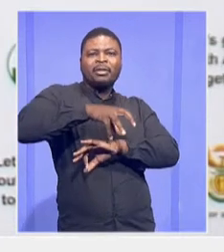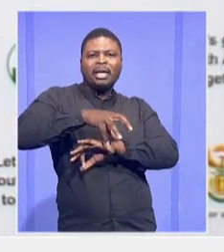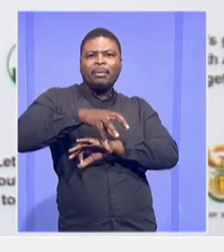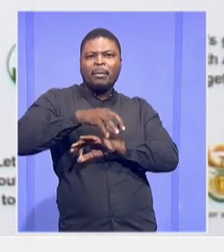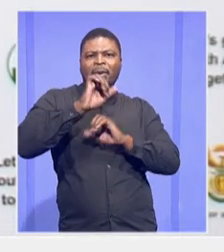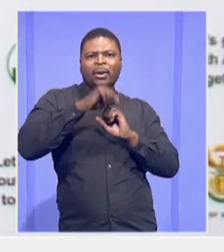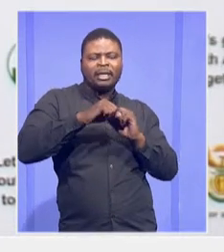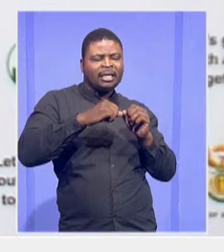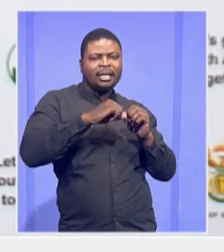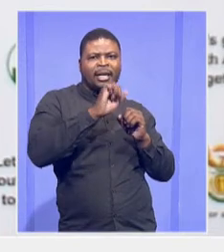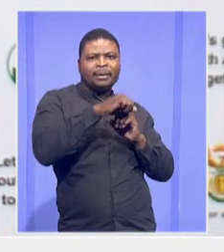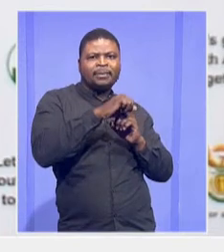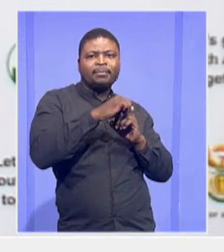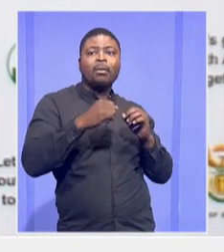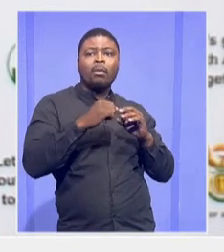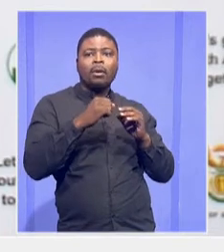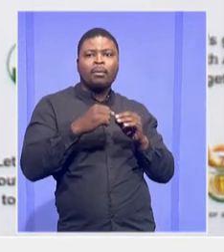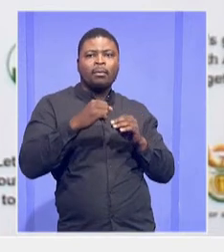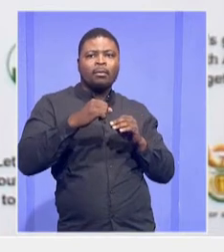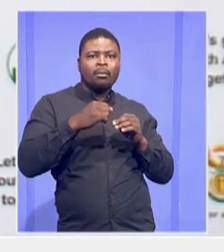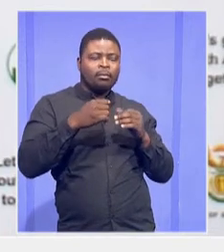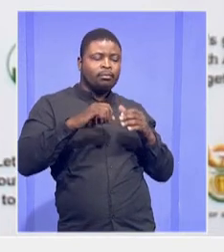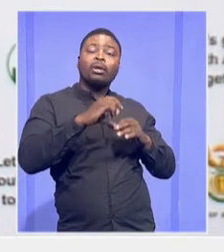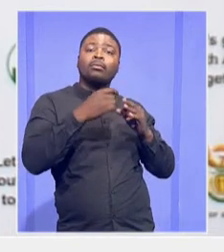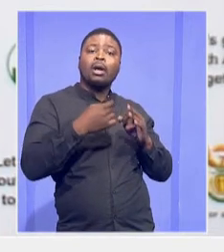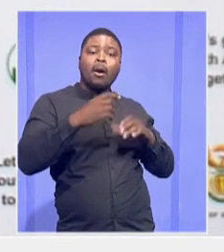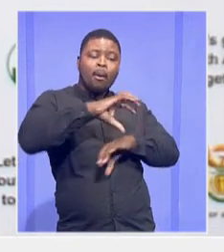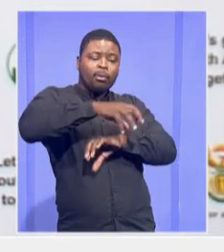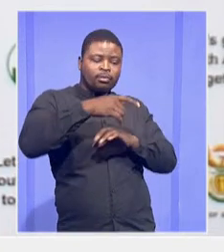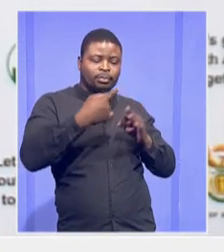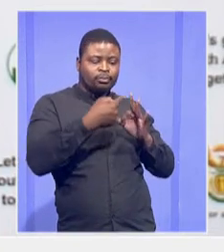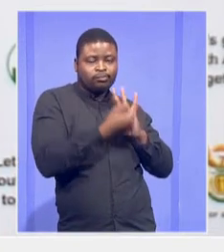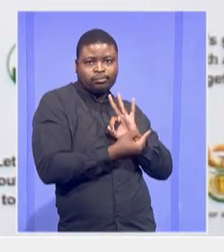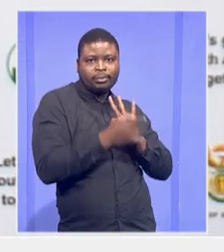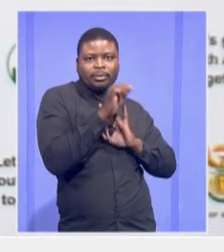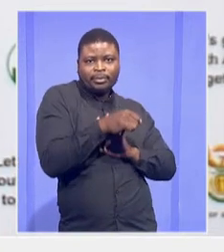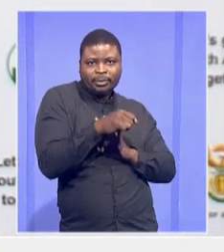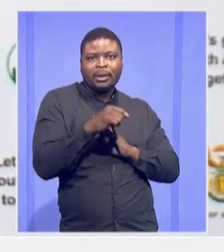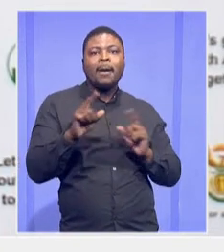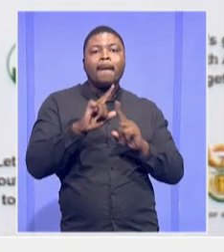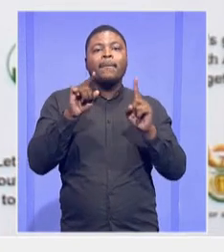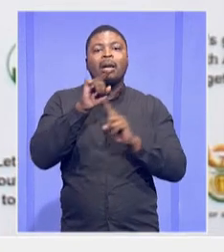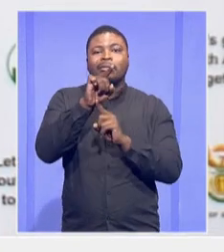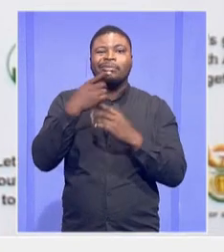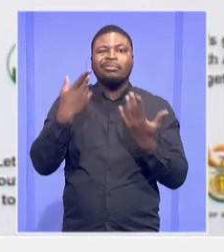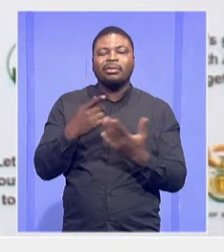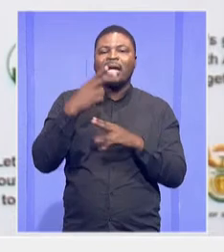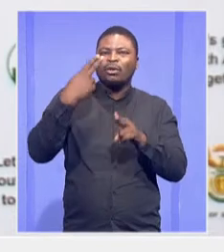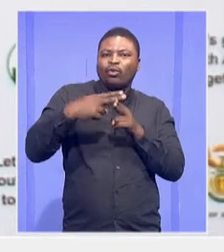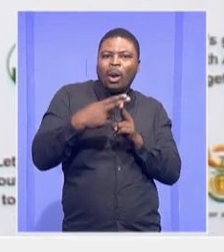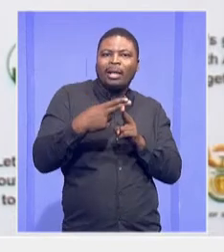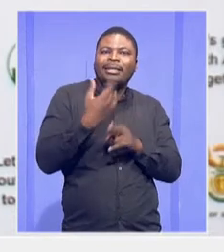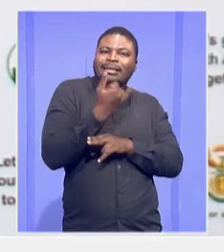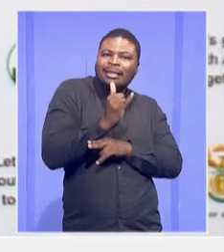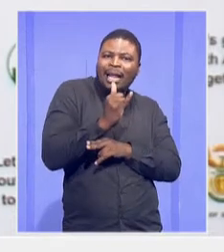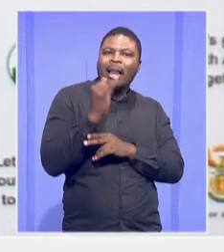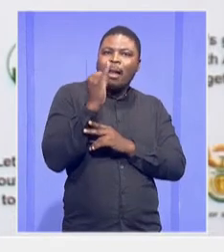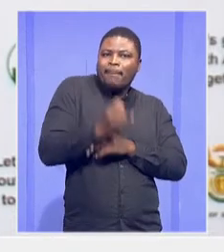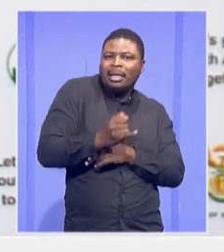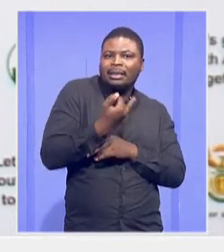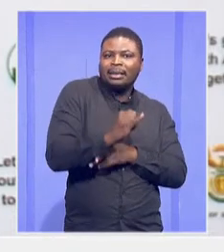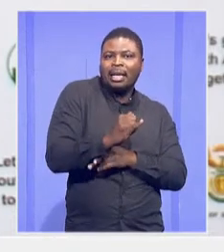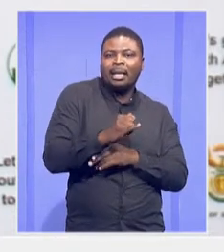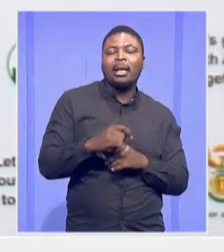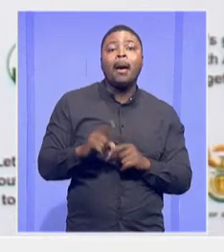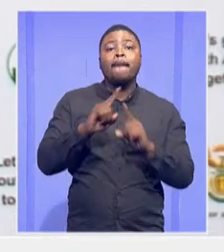The minister indicated that in terms of Section 4 and Section 3 of the National Education Policy Act, our